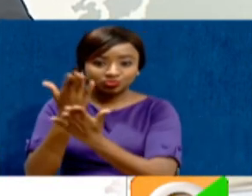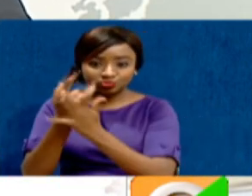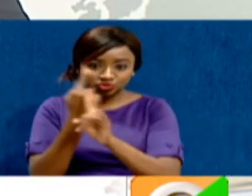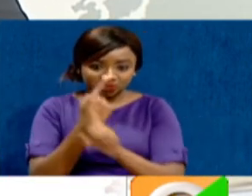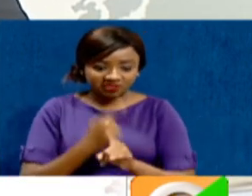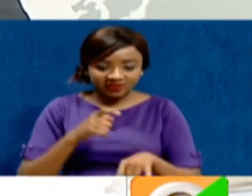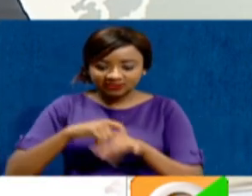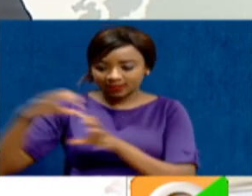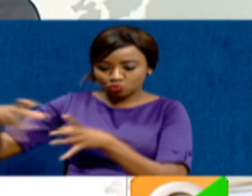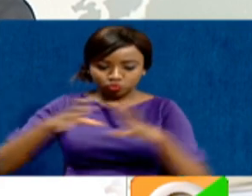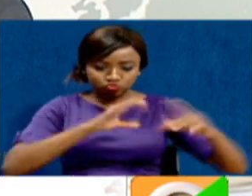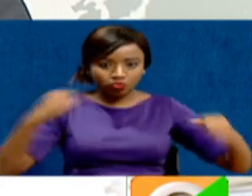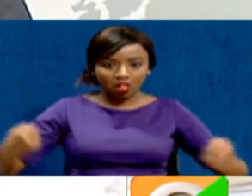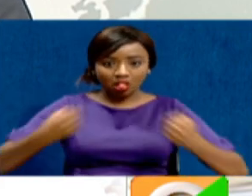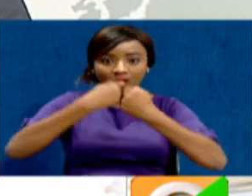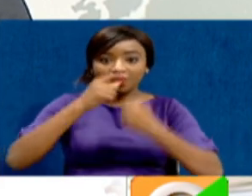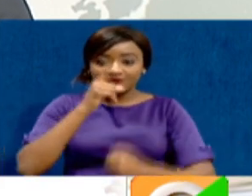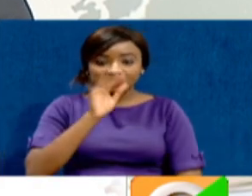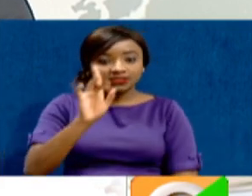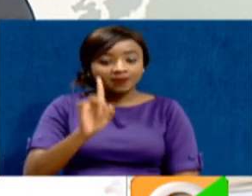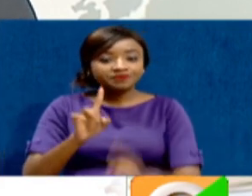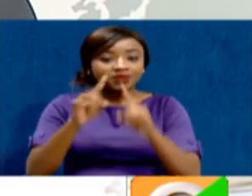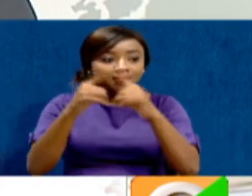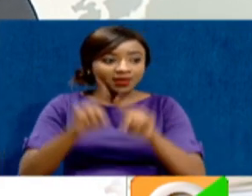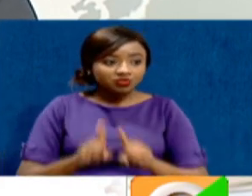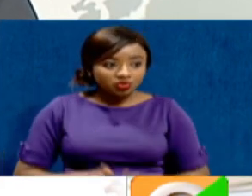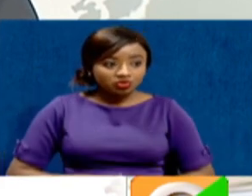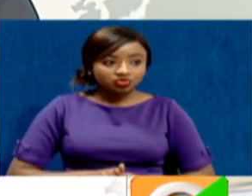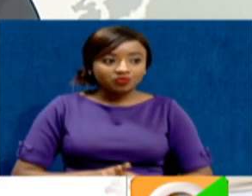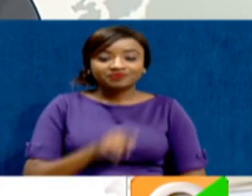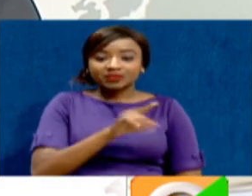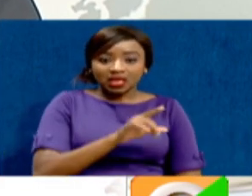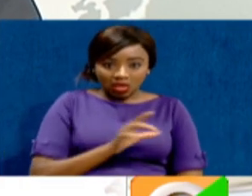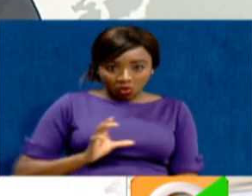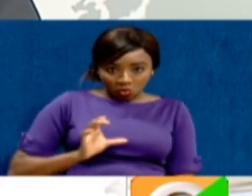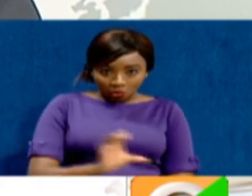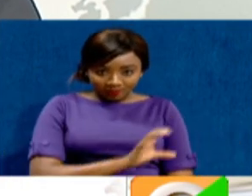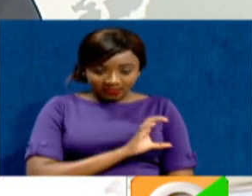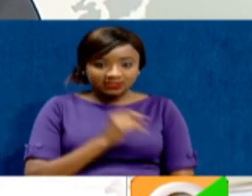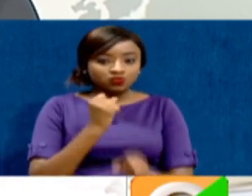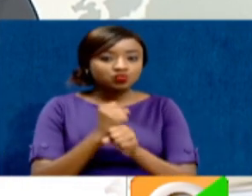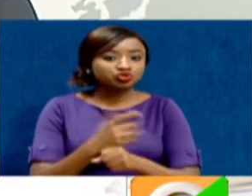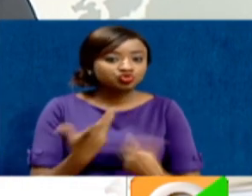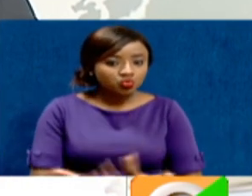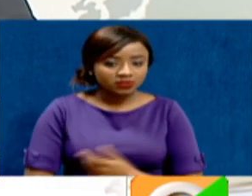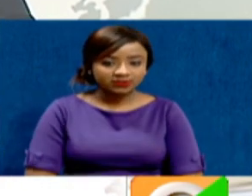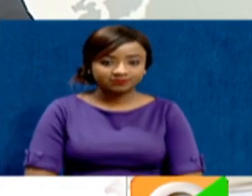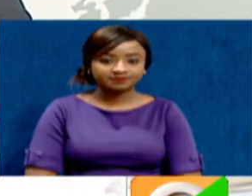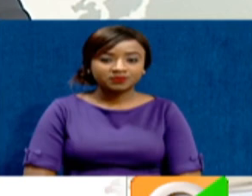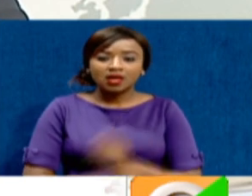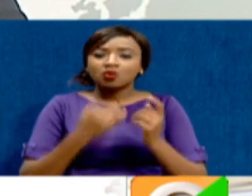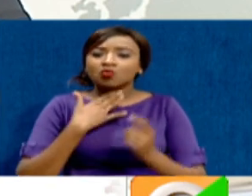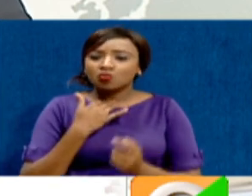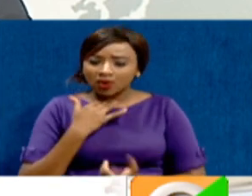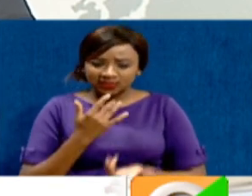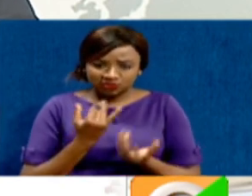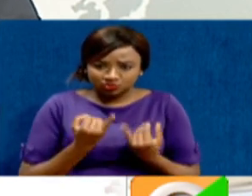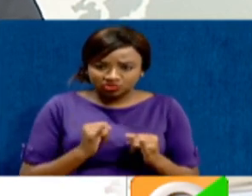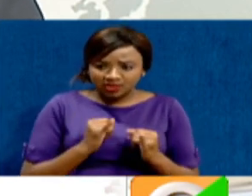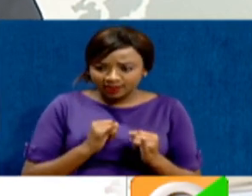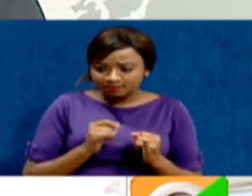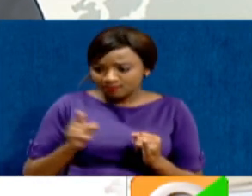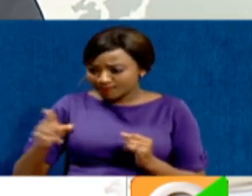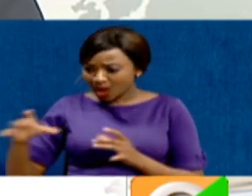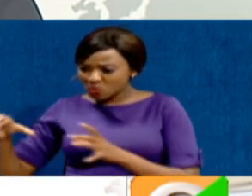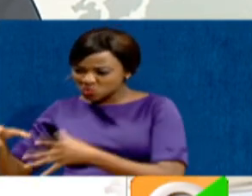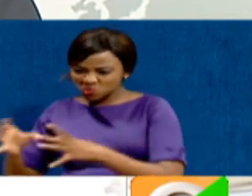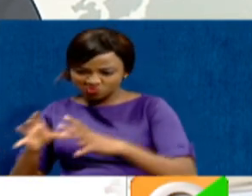two sides cobbled will come there. But now, what this committee will seek out to do is to try and bring together these